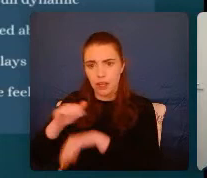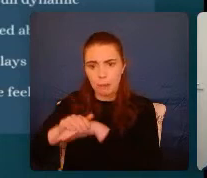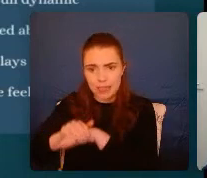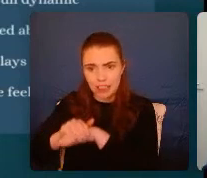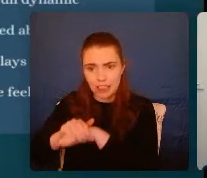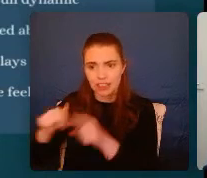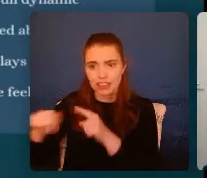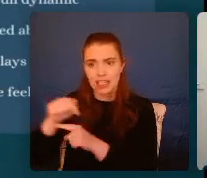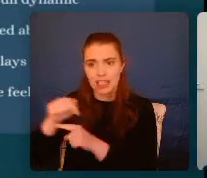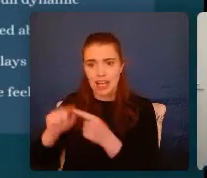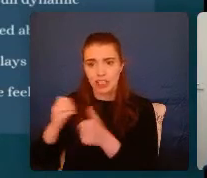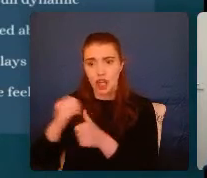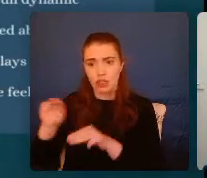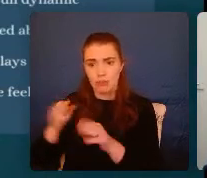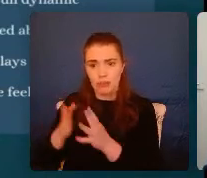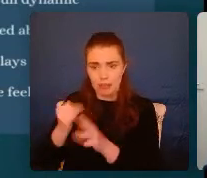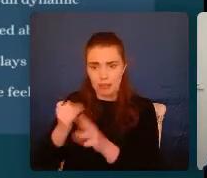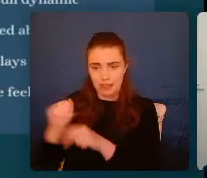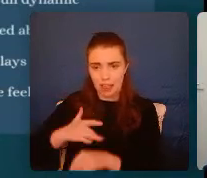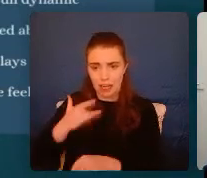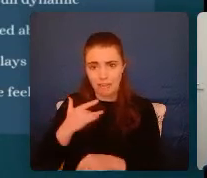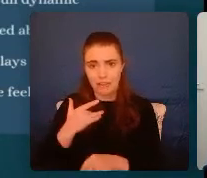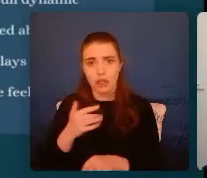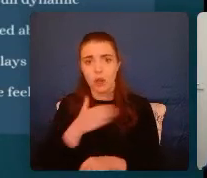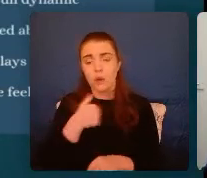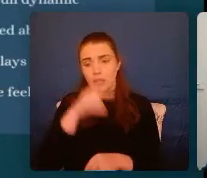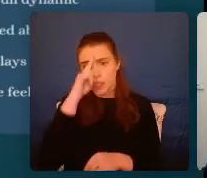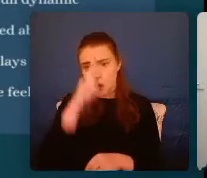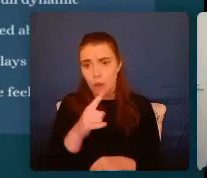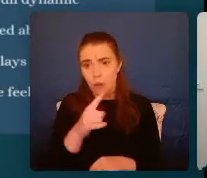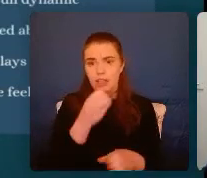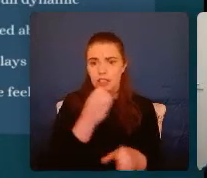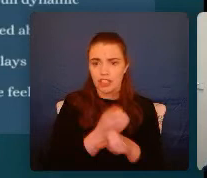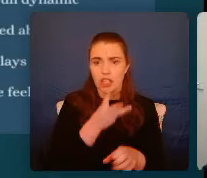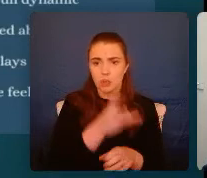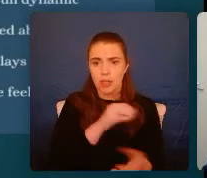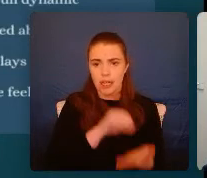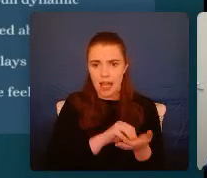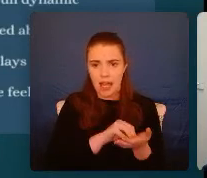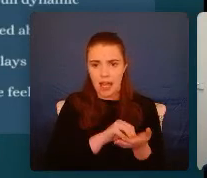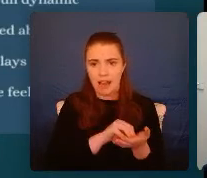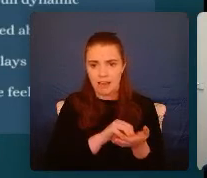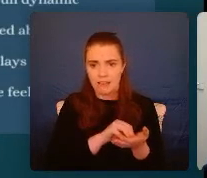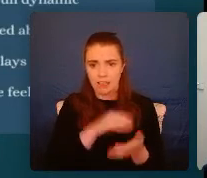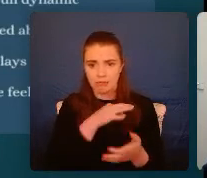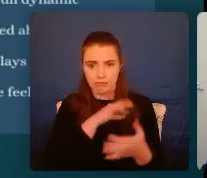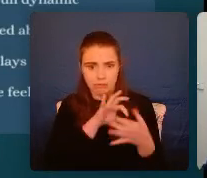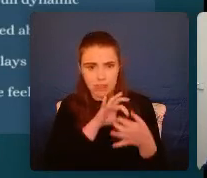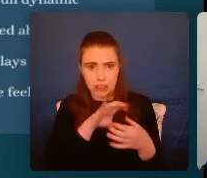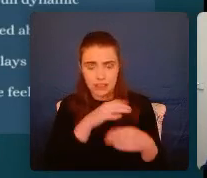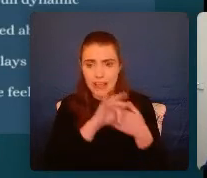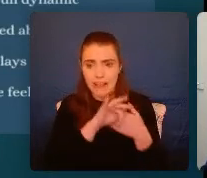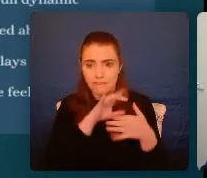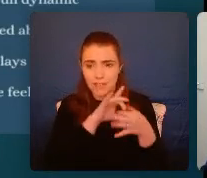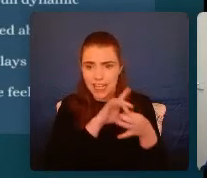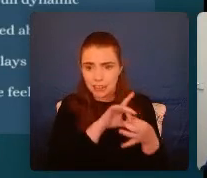So what we would all hope for is that a child would have a secure attachment with their primary caregivers, their primary carers. And when